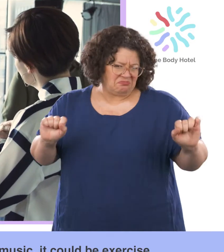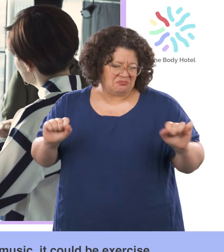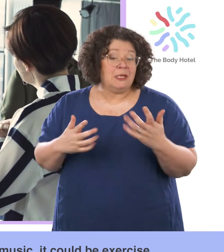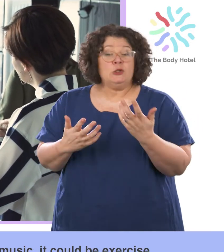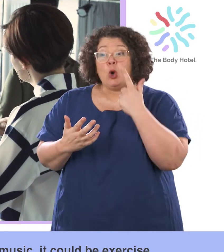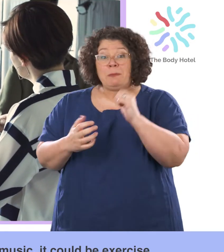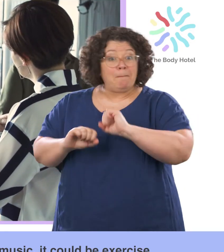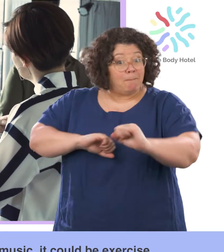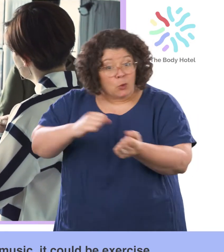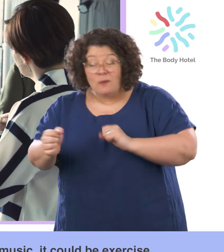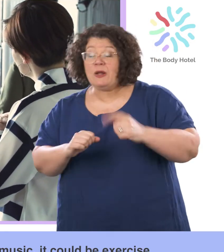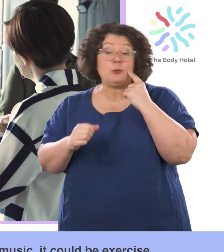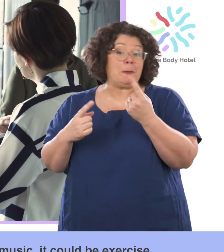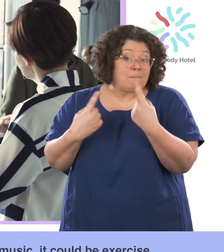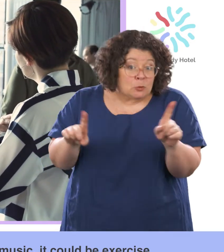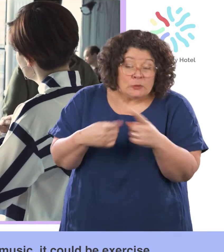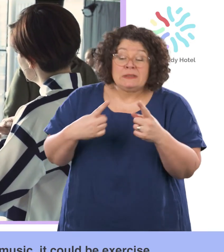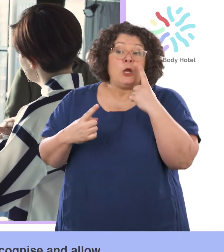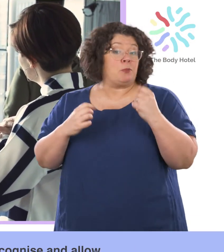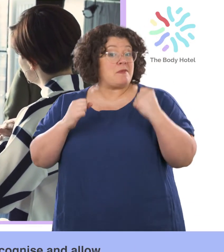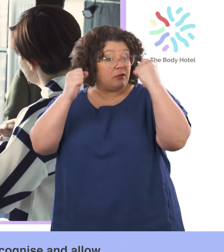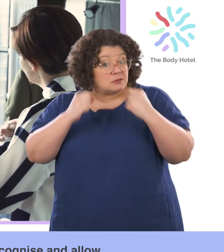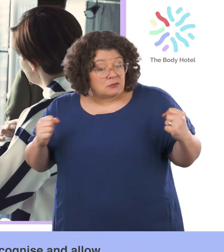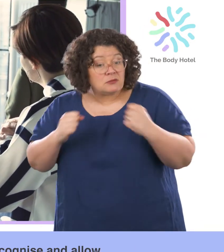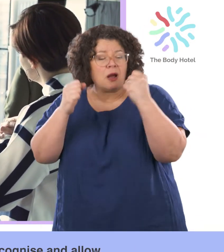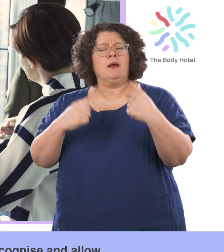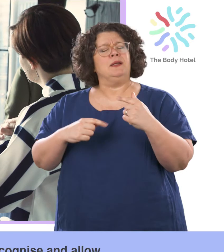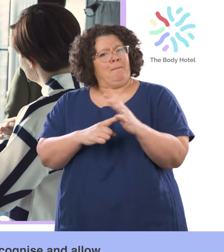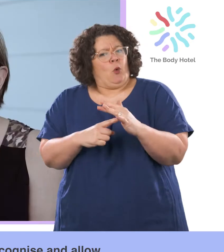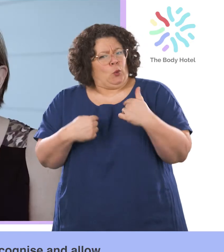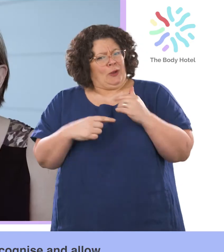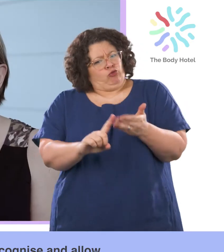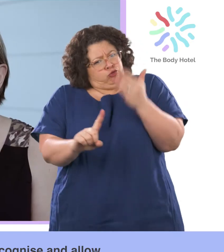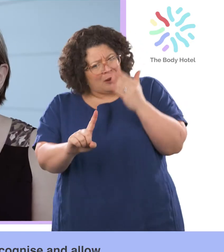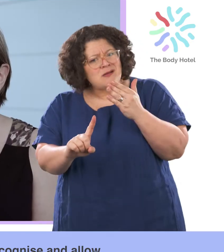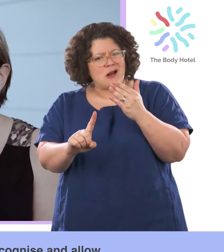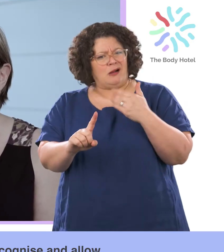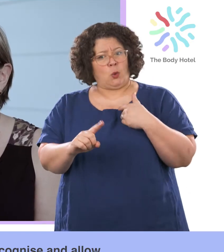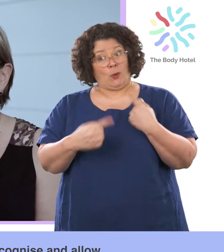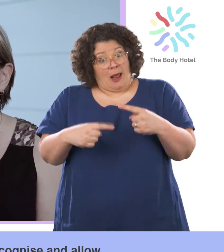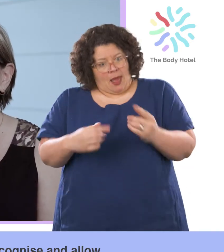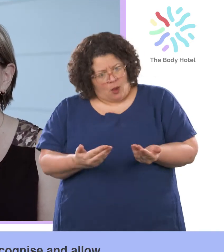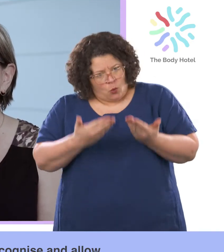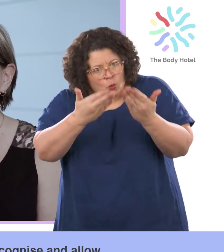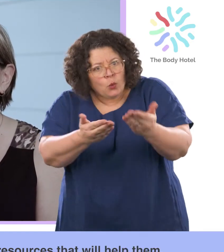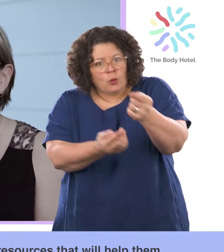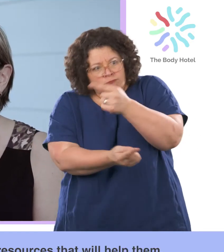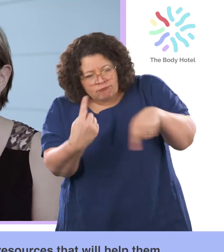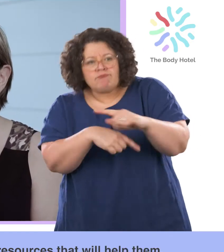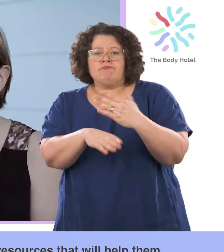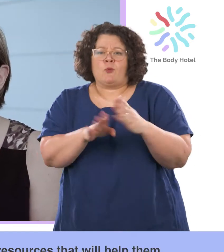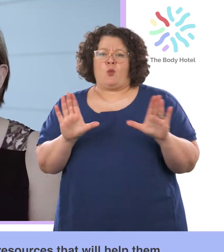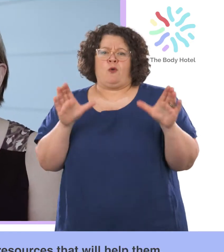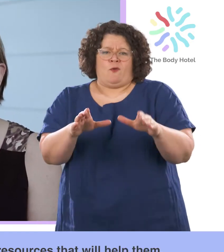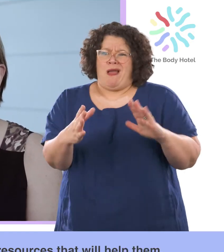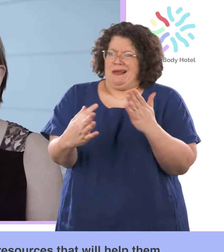moving, it could be music, it could be exercise and it's important that we recognize and allow our workforce